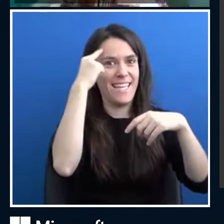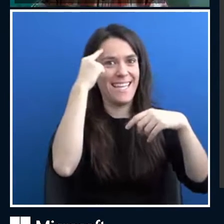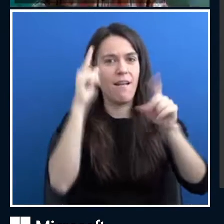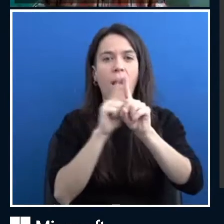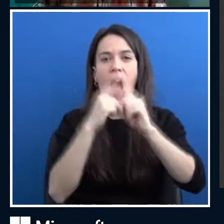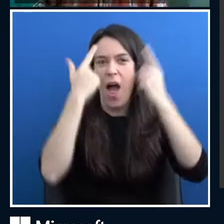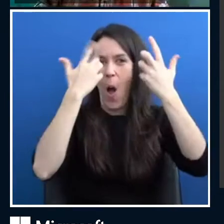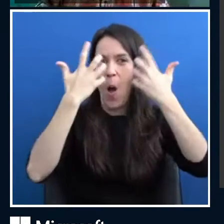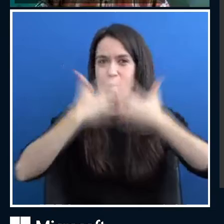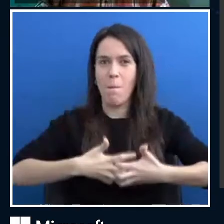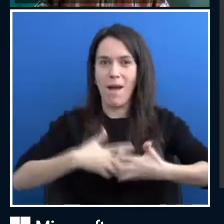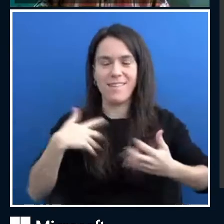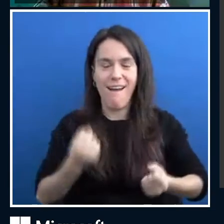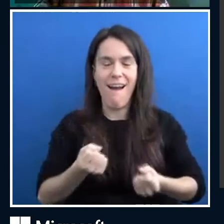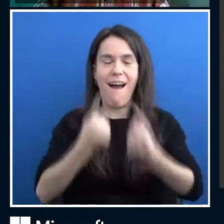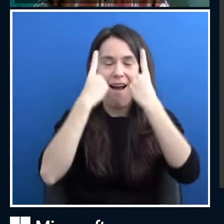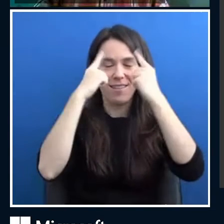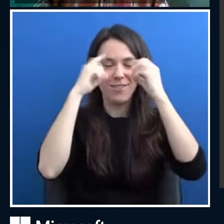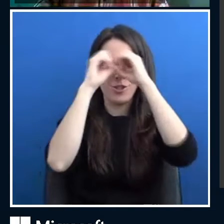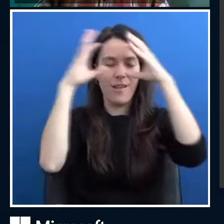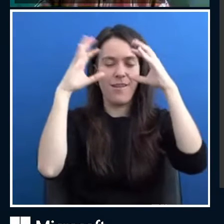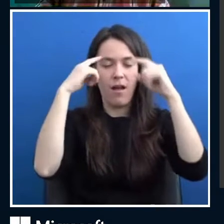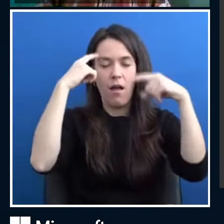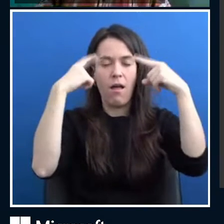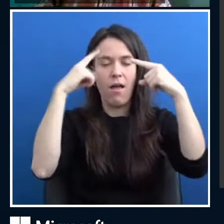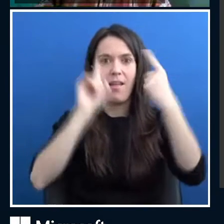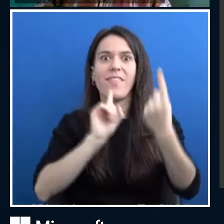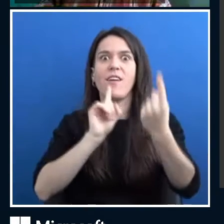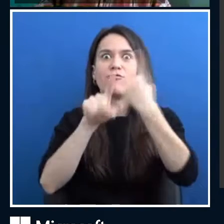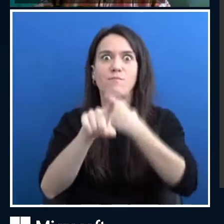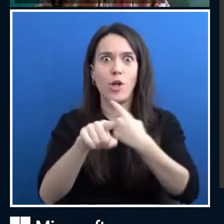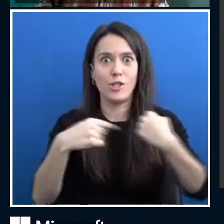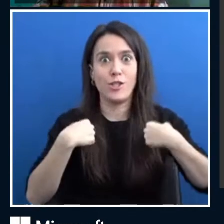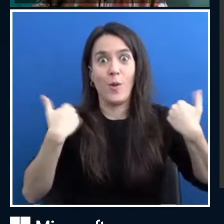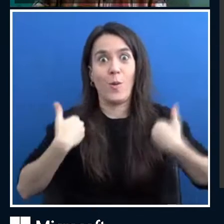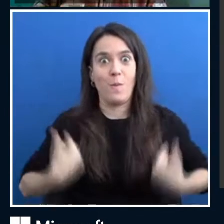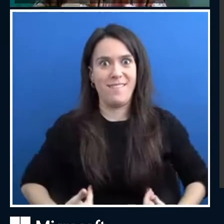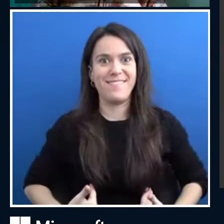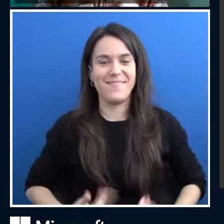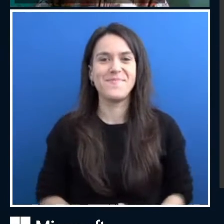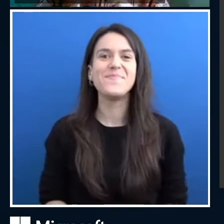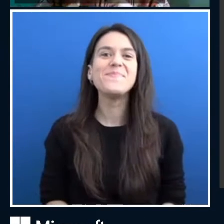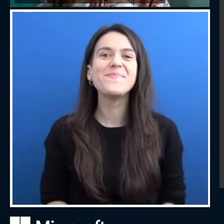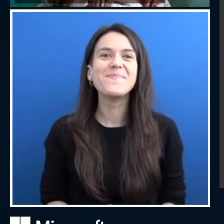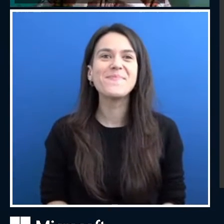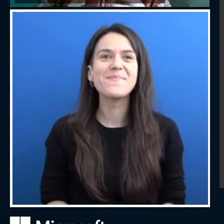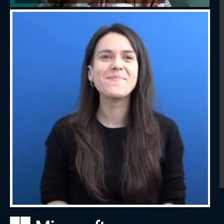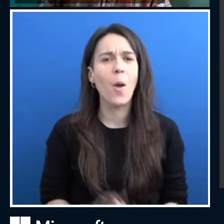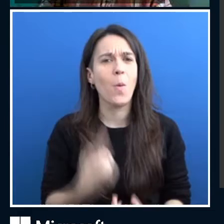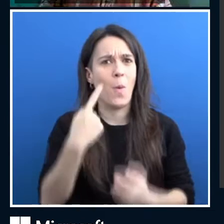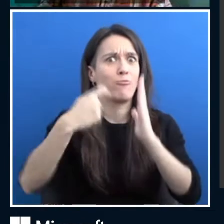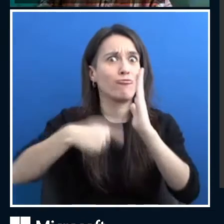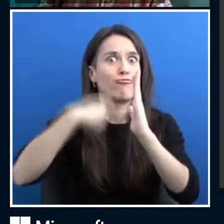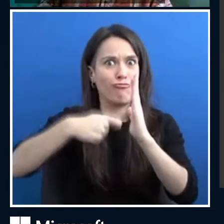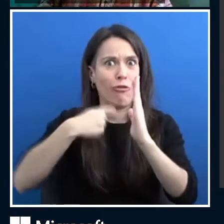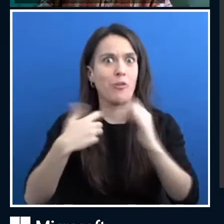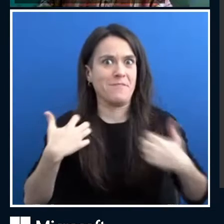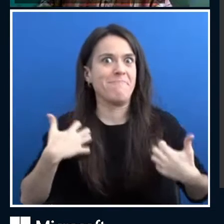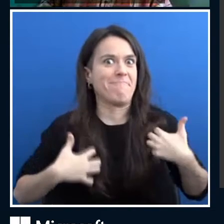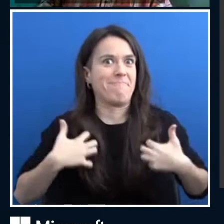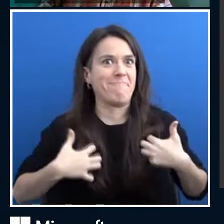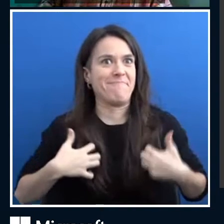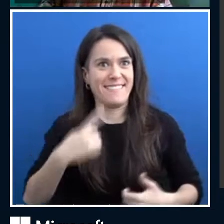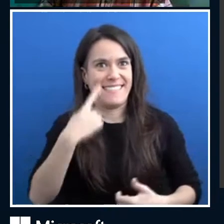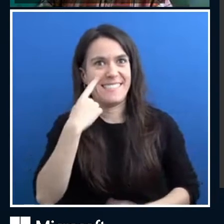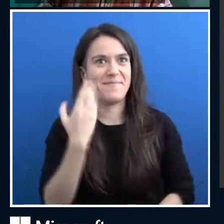we switch to reasoning. One of the projects I want to talk about is the project I took part in.